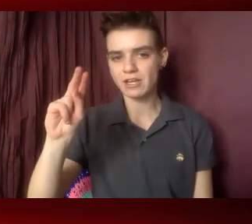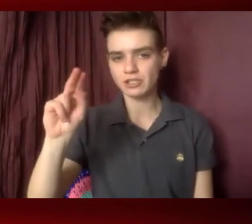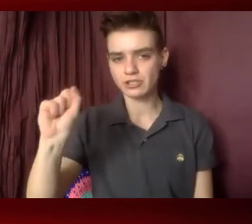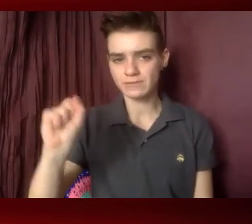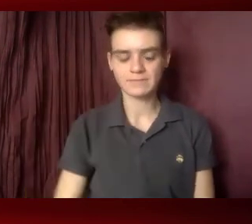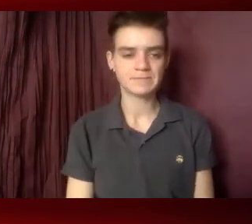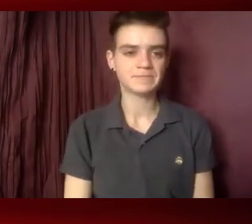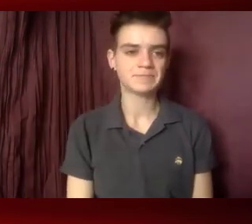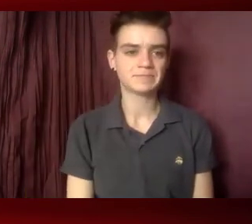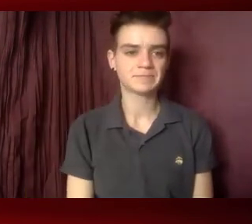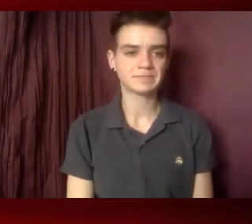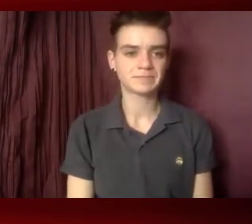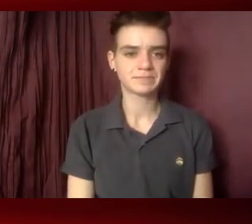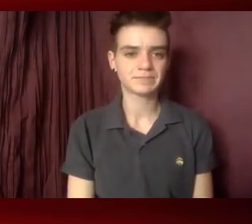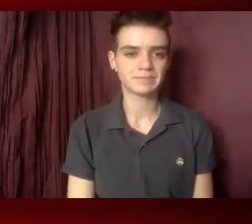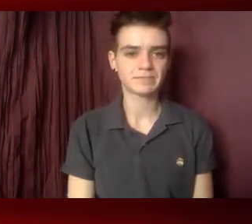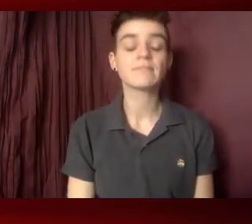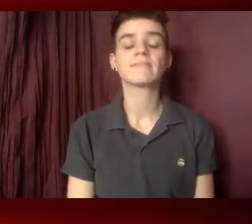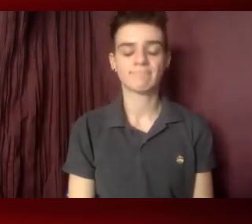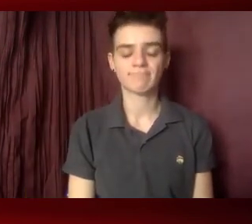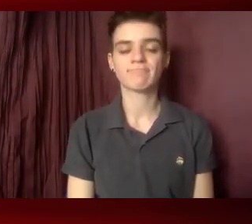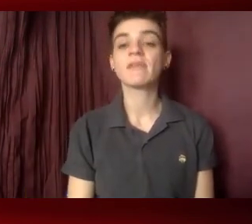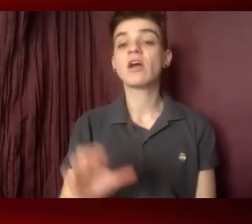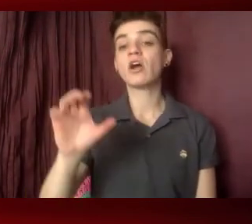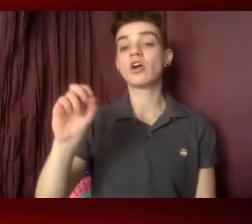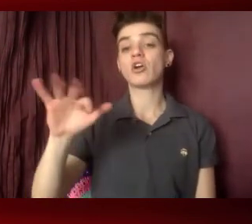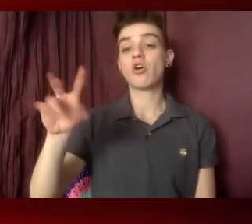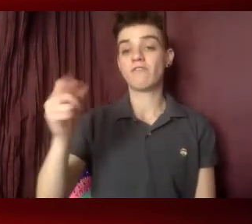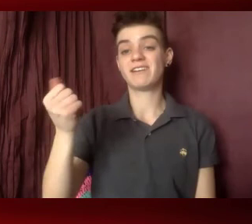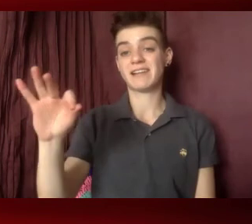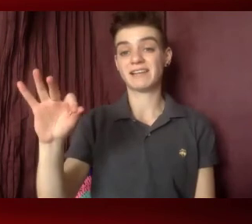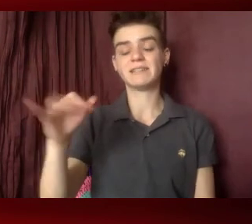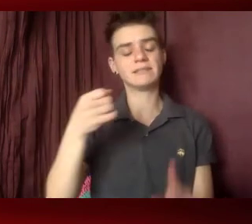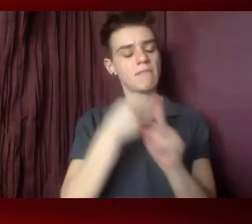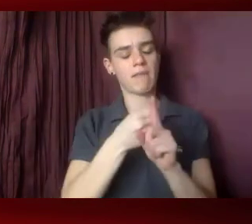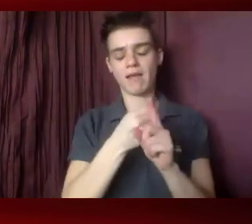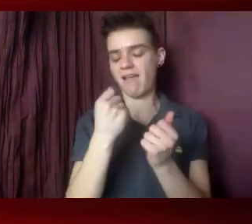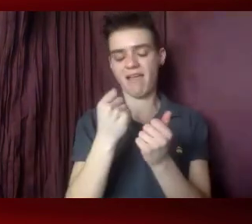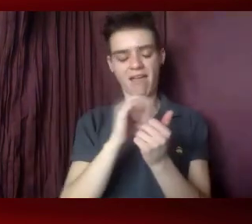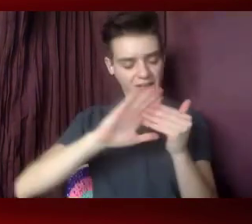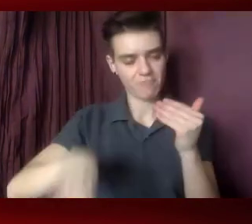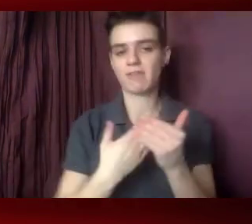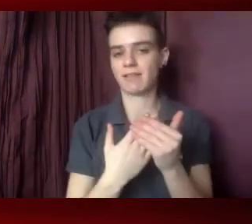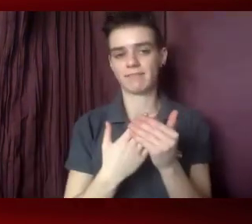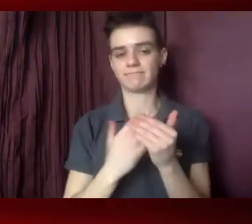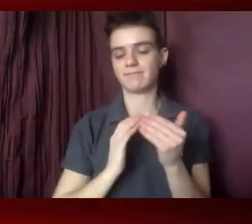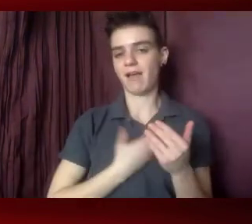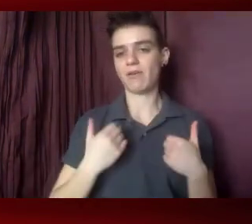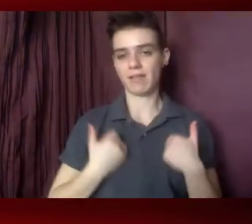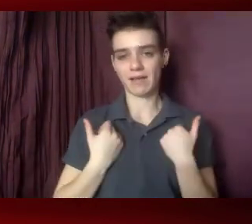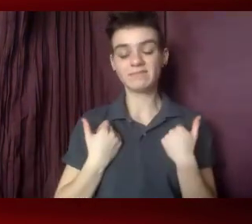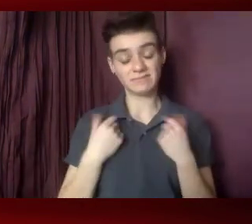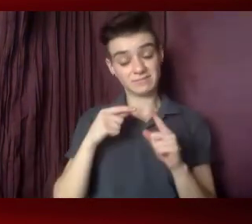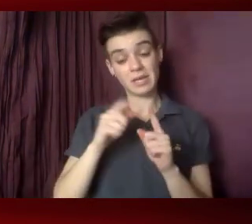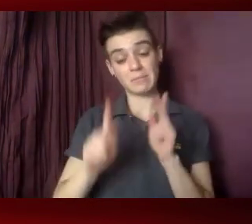Thank you. So the COVID-19 pandemic has impacted all aspects of our lives, including the lives of people living with